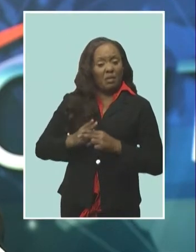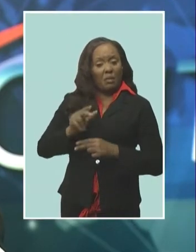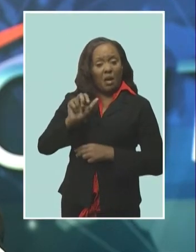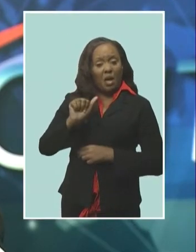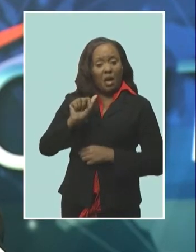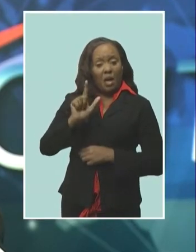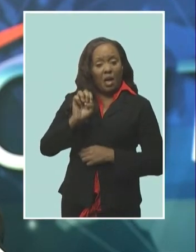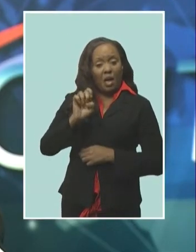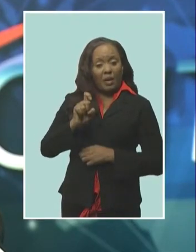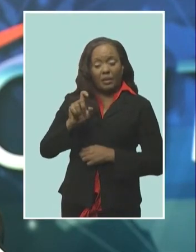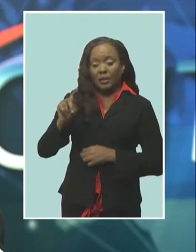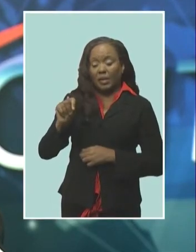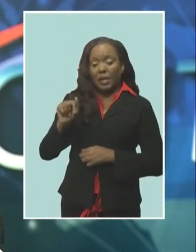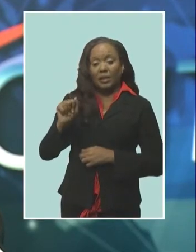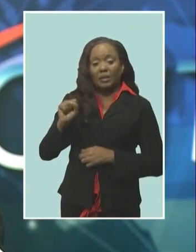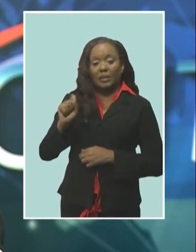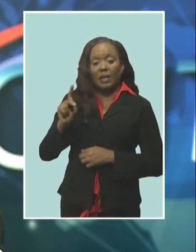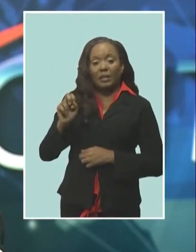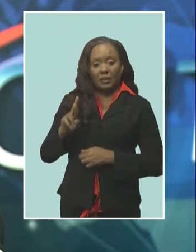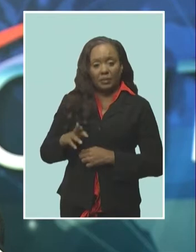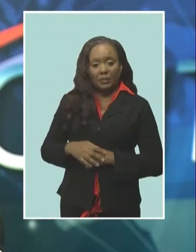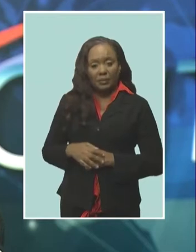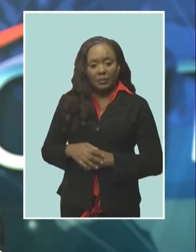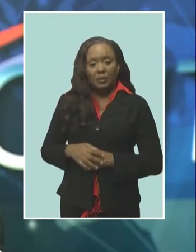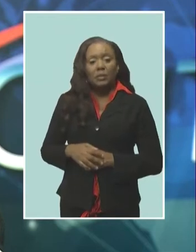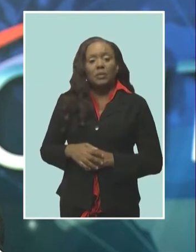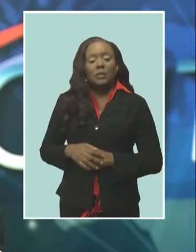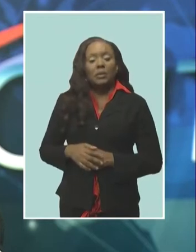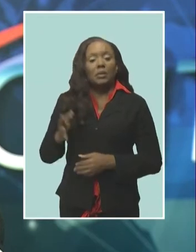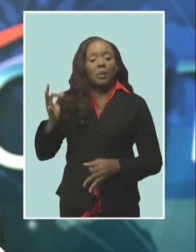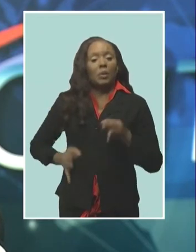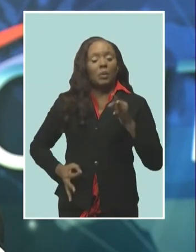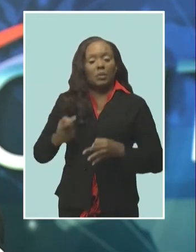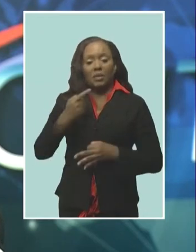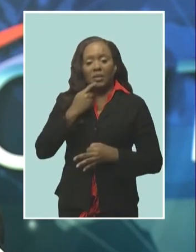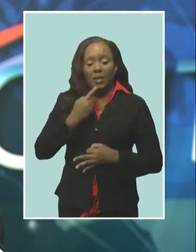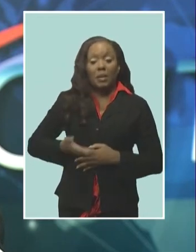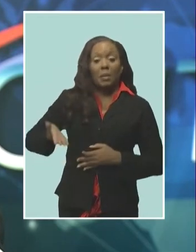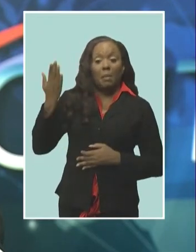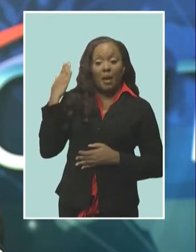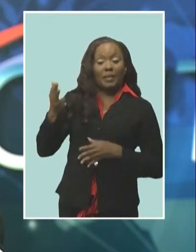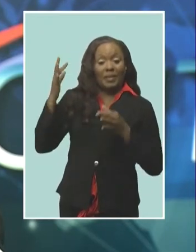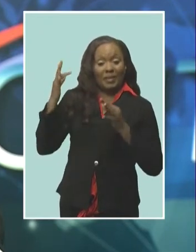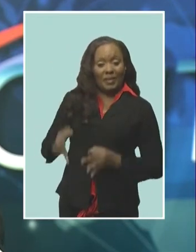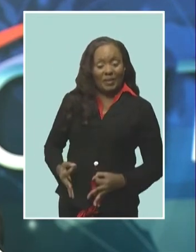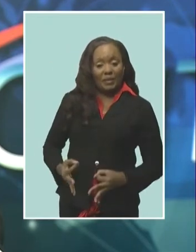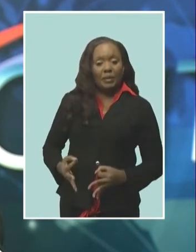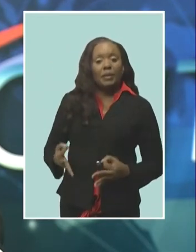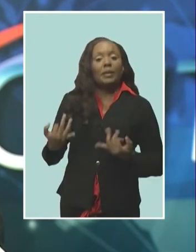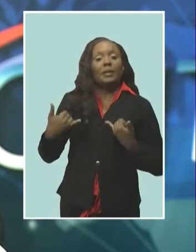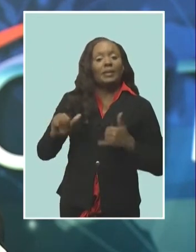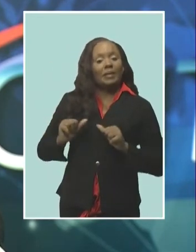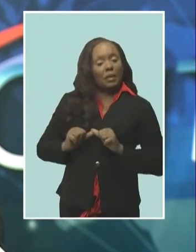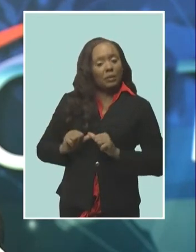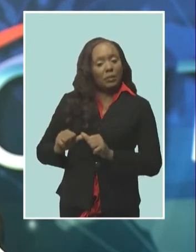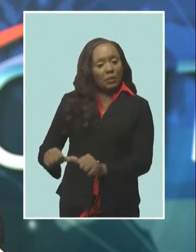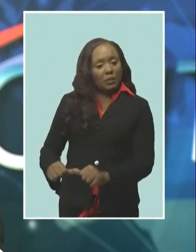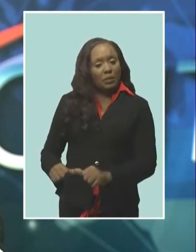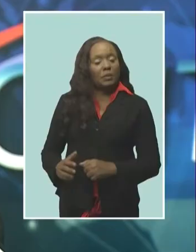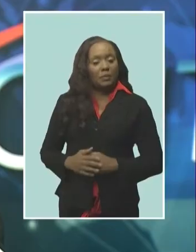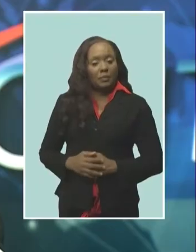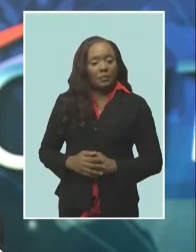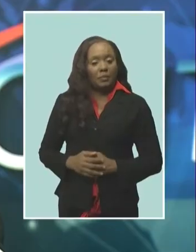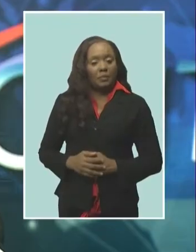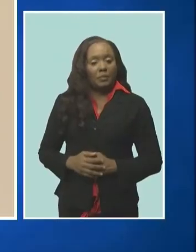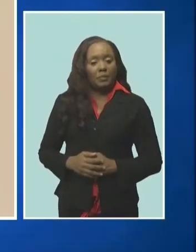court has also indicated the stay of previous rulings remain in effect until the judgment has been delivered in the matter